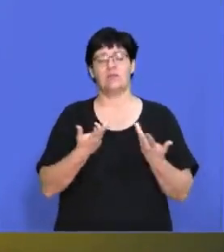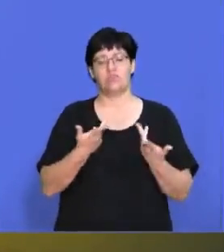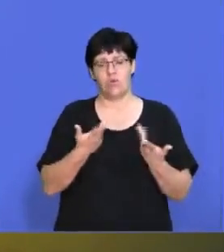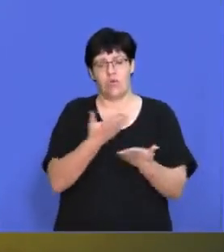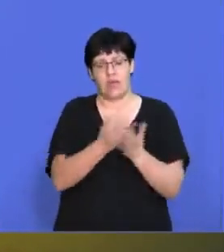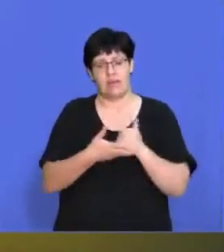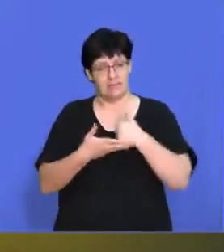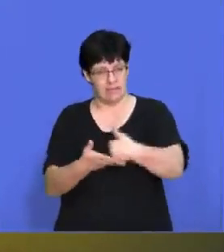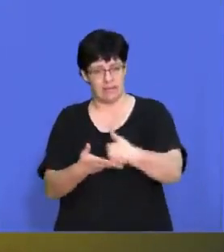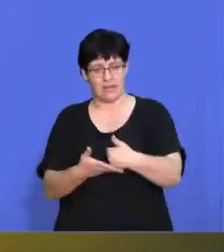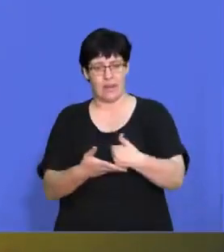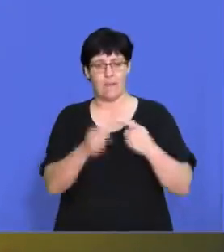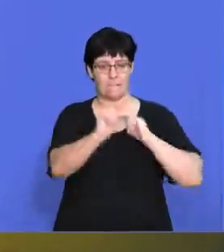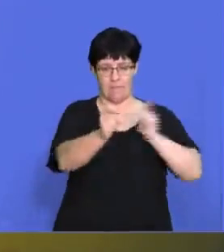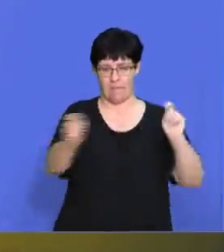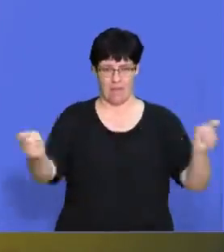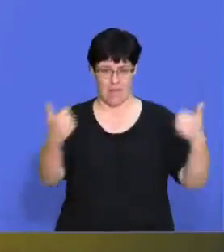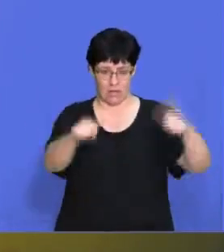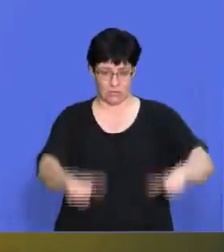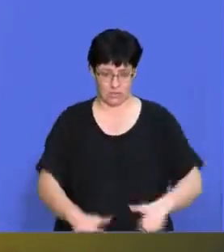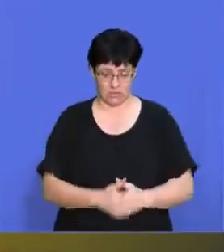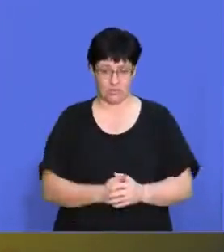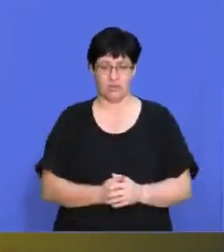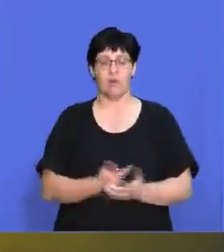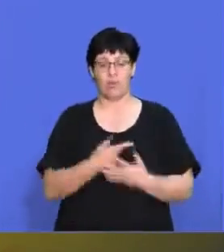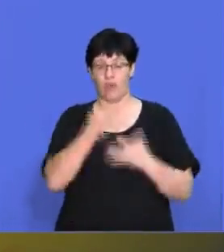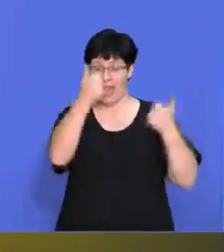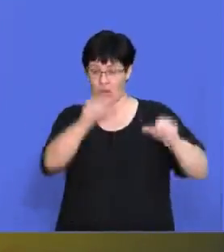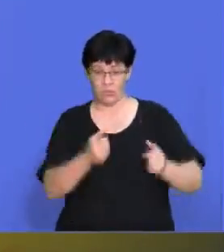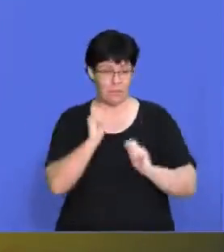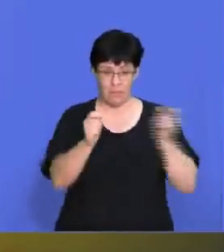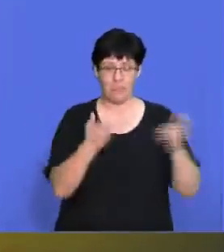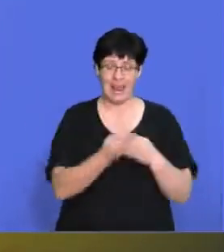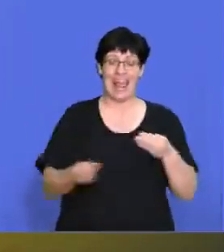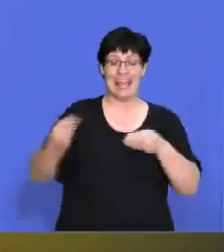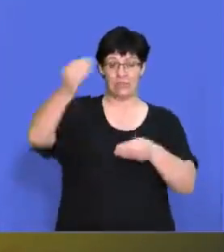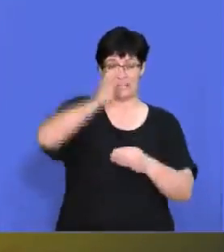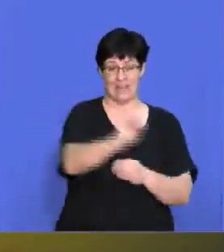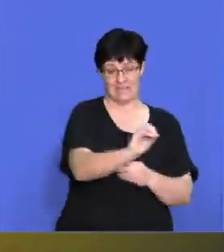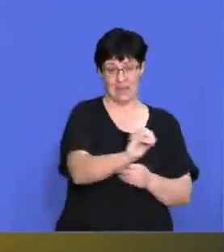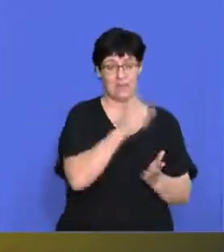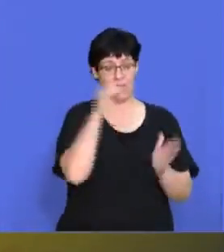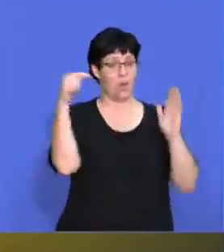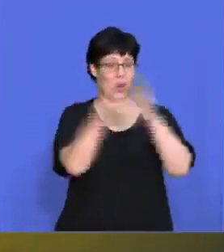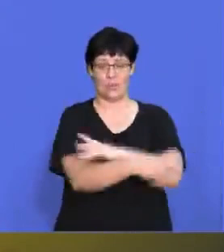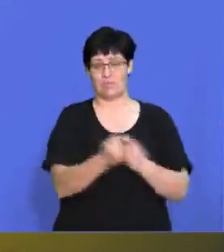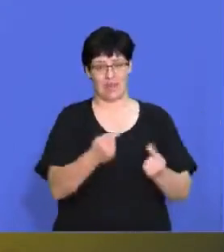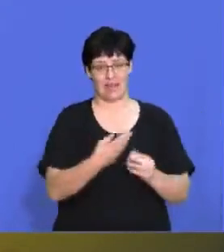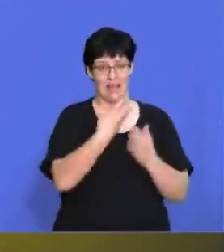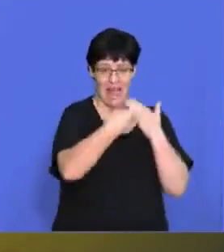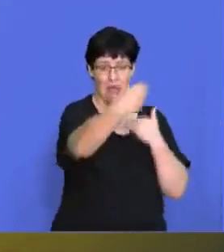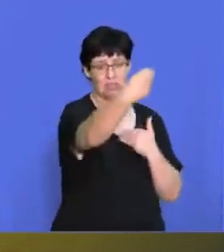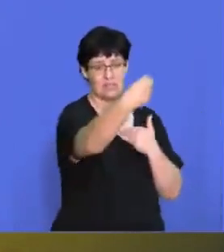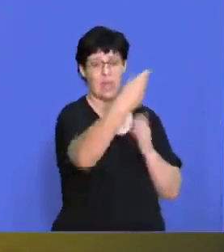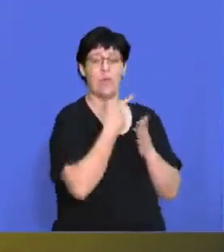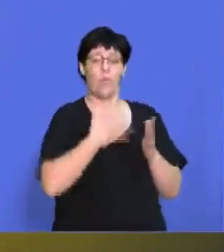pay off our debt. Remember that when you're in debt, you're going to be paying interest on that. that's money that is going out of the company